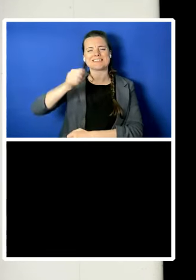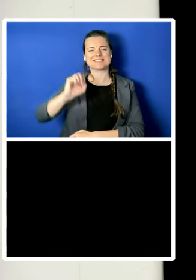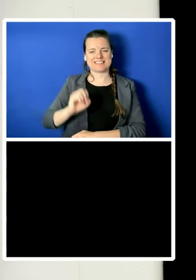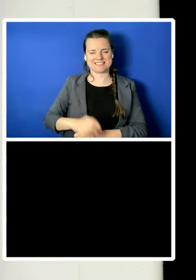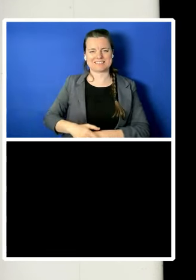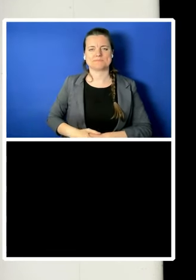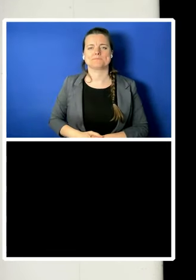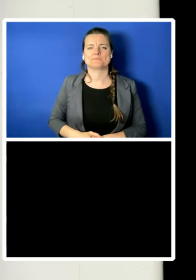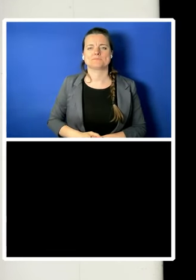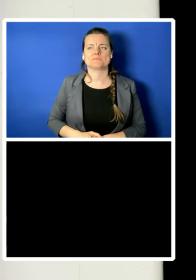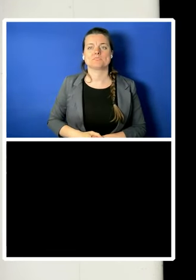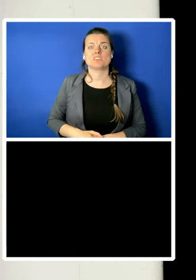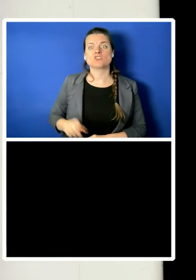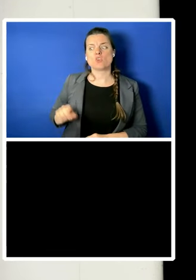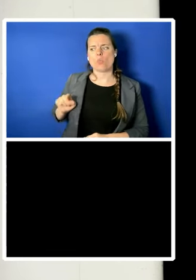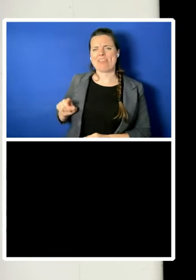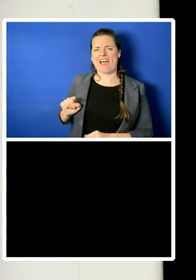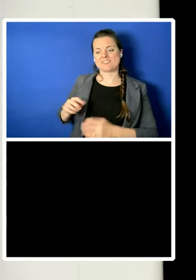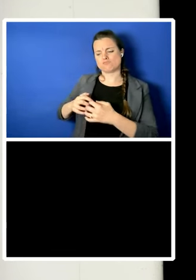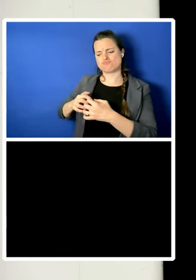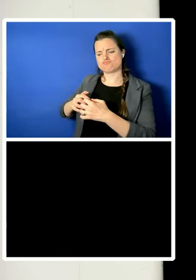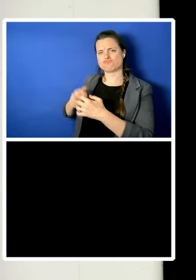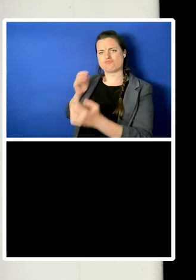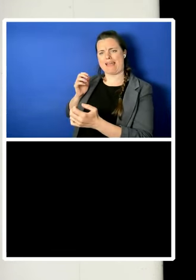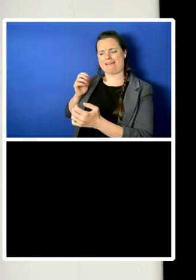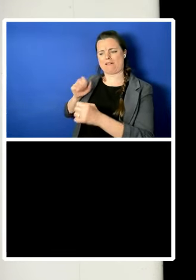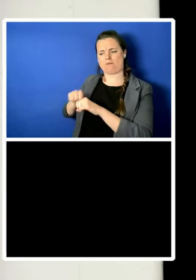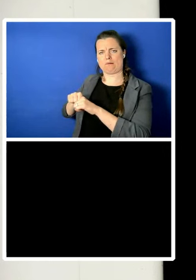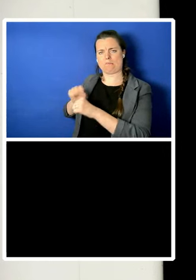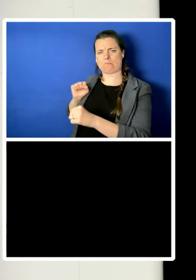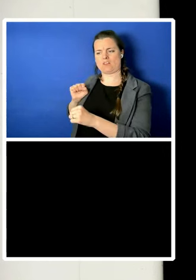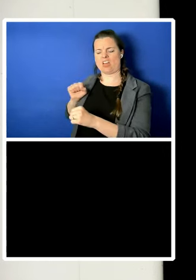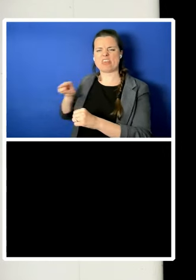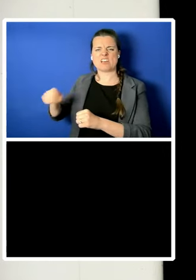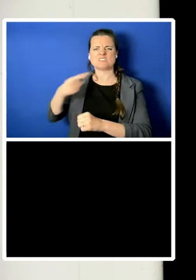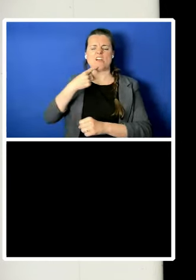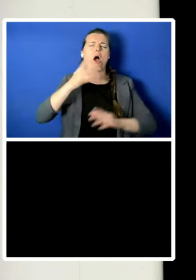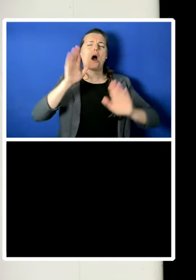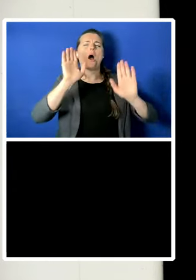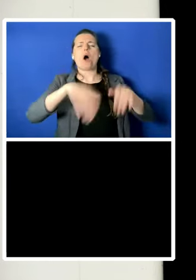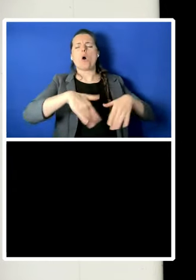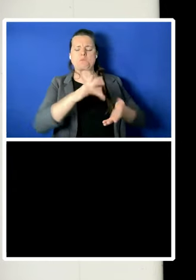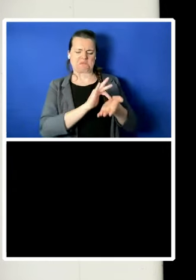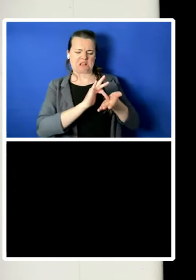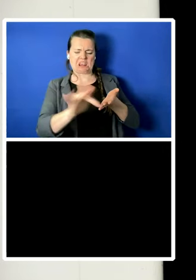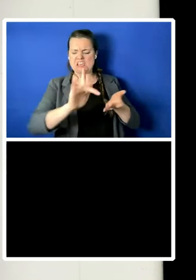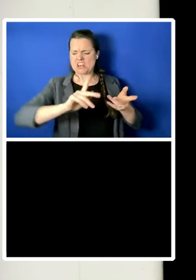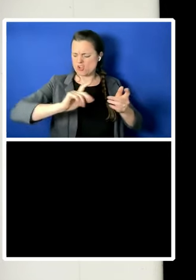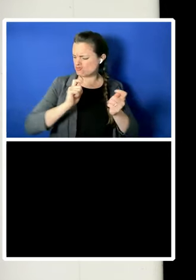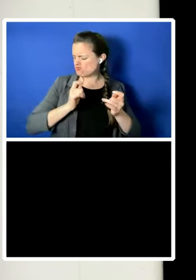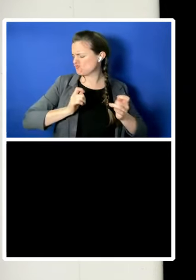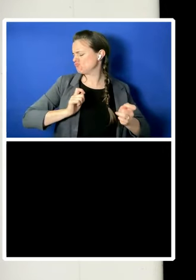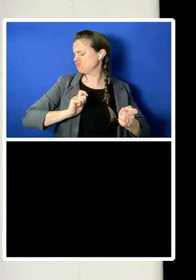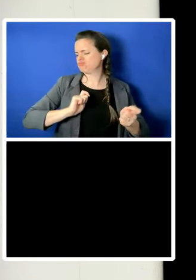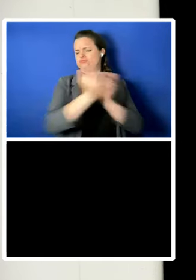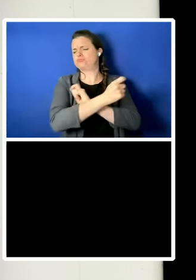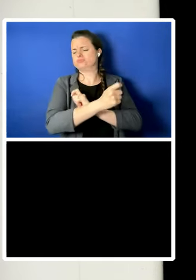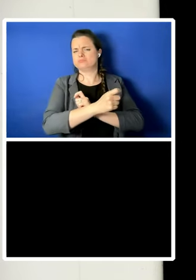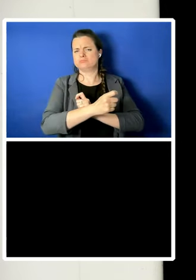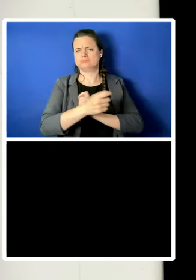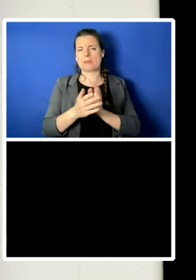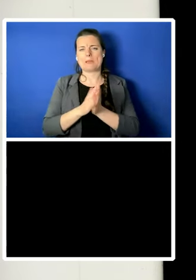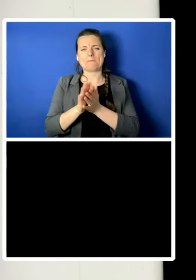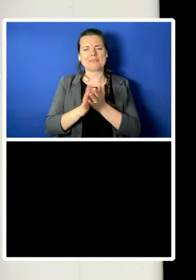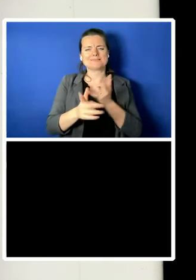alleged fracture is supposedly so clean and dramatic that other accounts, Lynn Hunt's being an